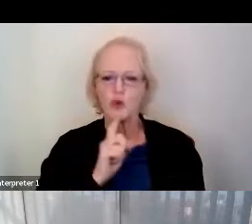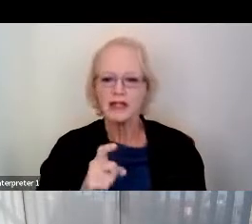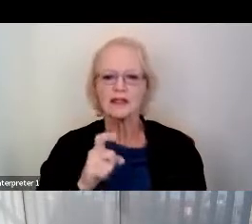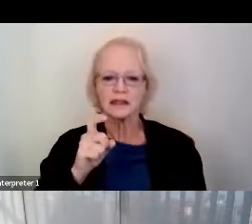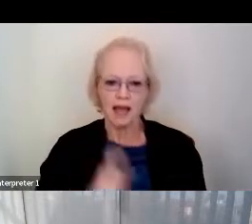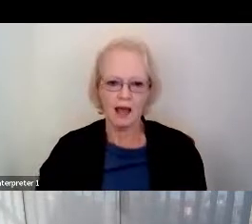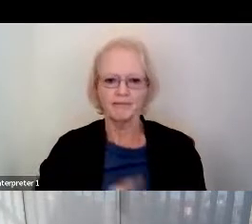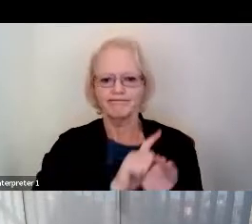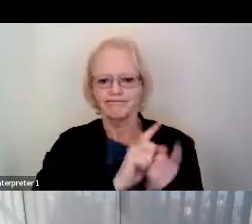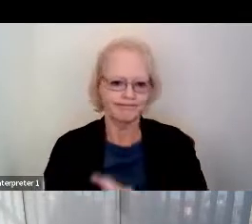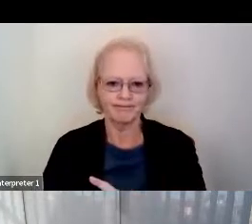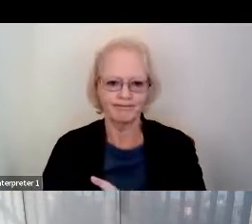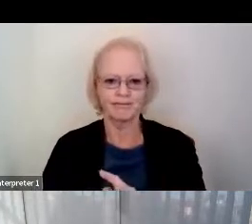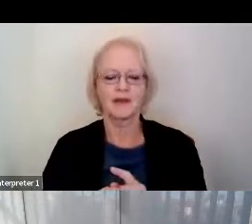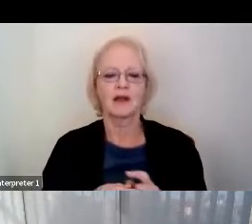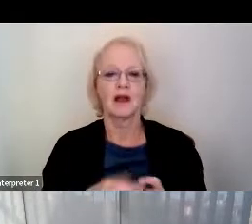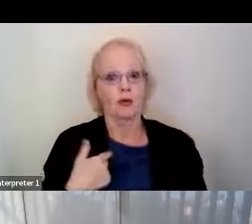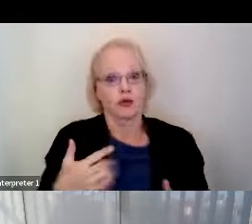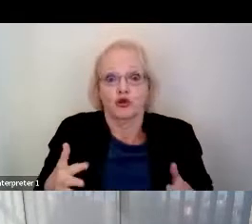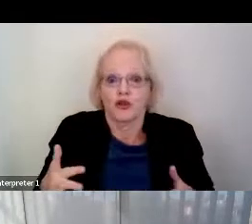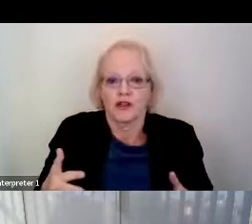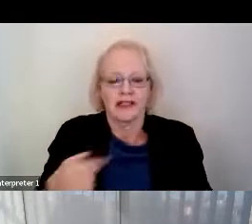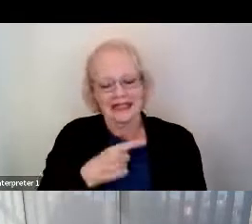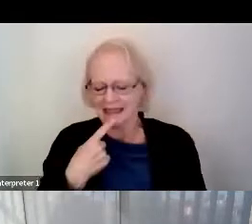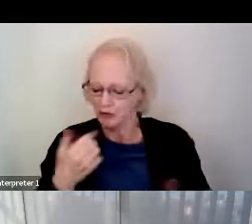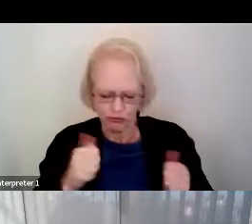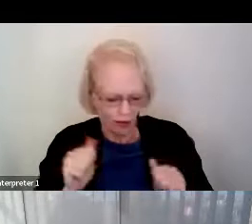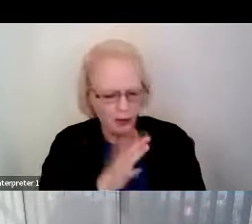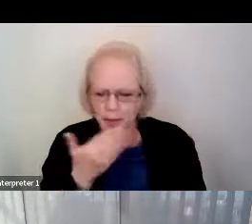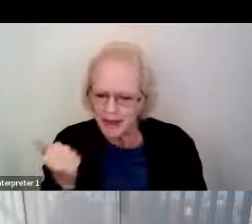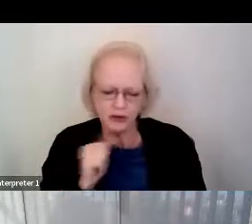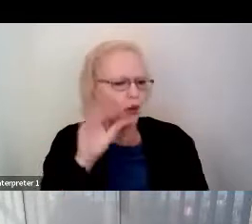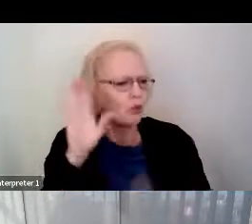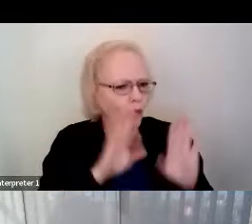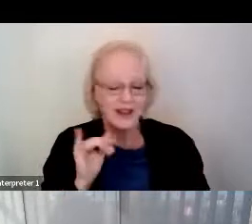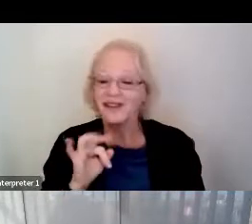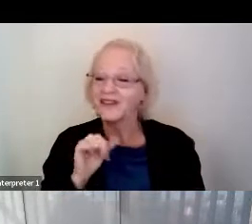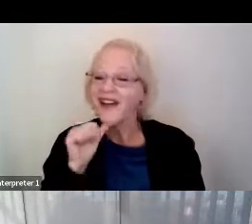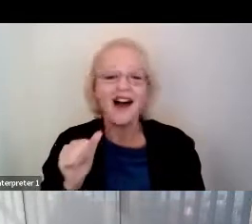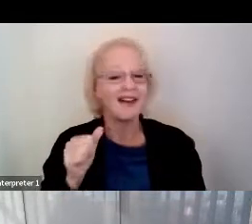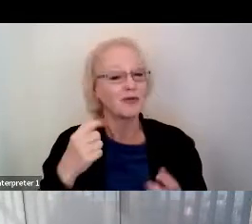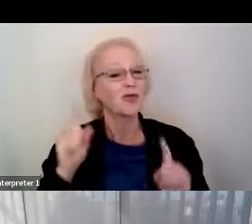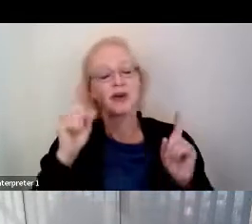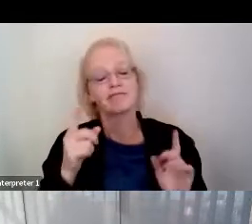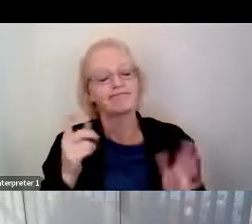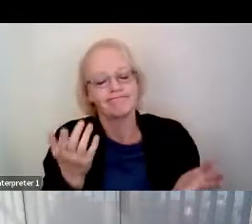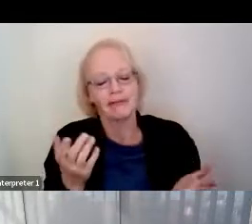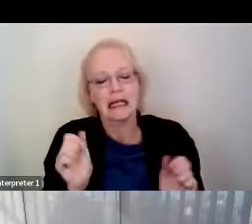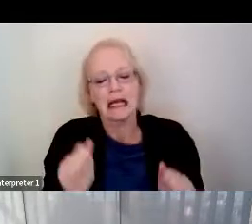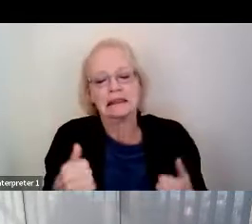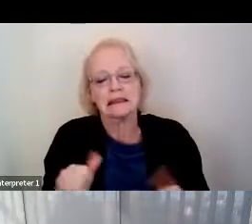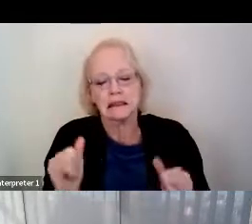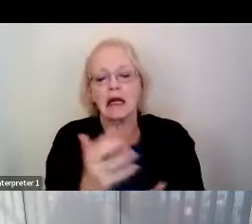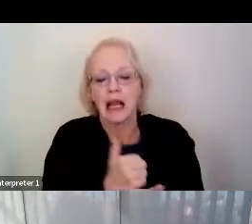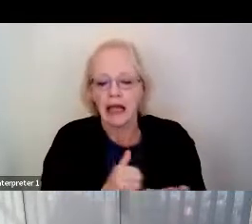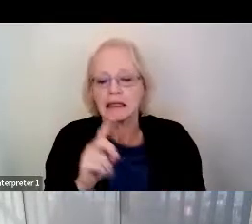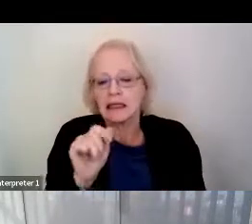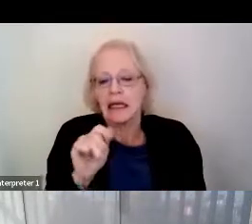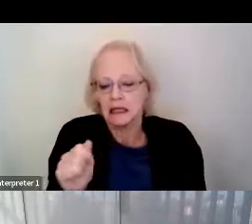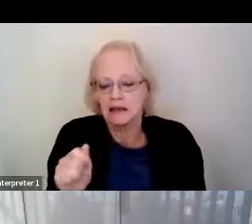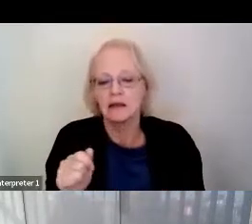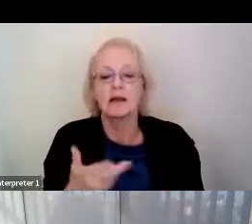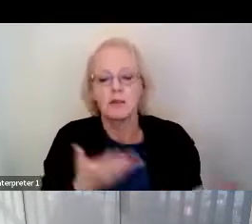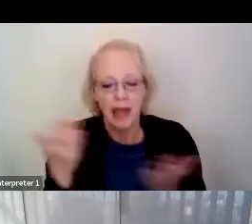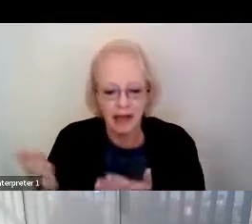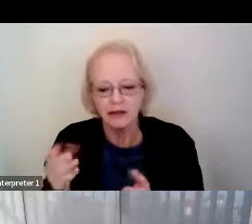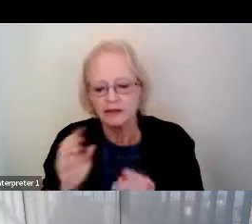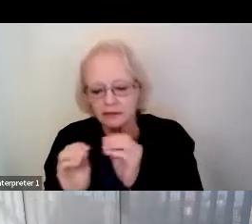of nervous. They said, just try your best. Don't worry. If it doesn't work, it's not the end of the world. We will still collect the data, take it back,